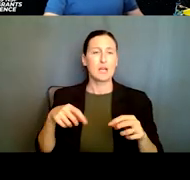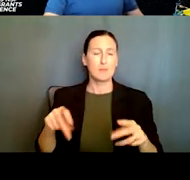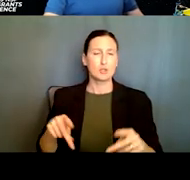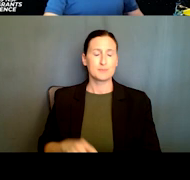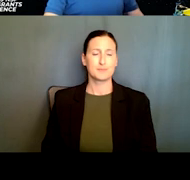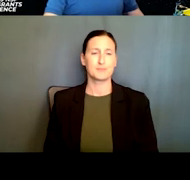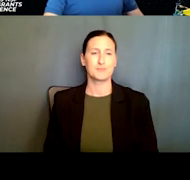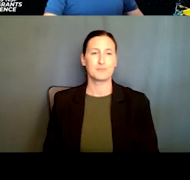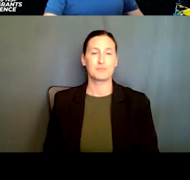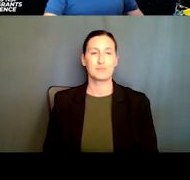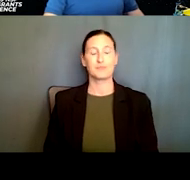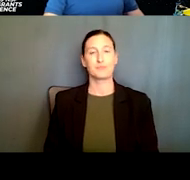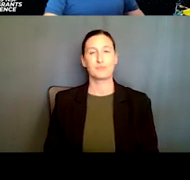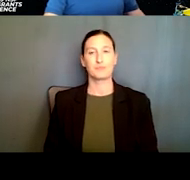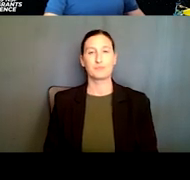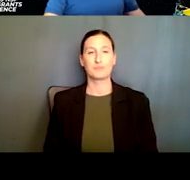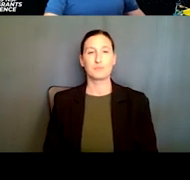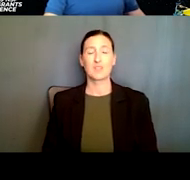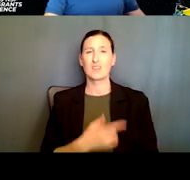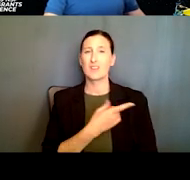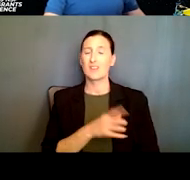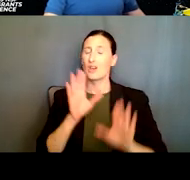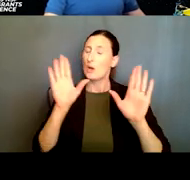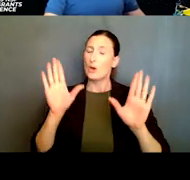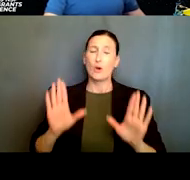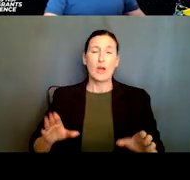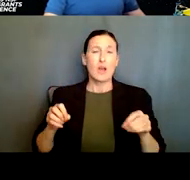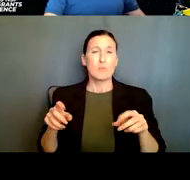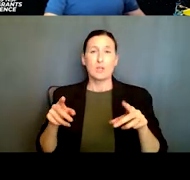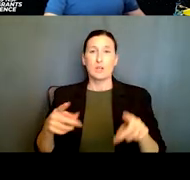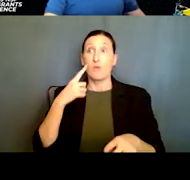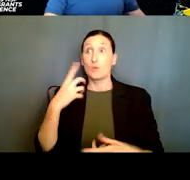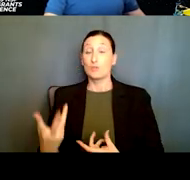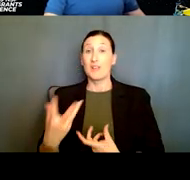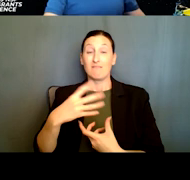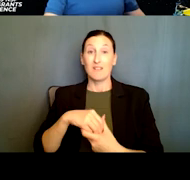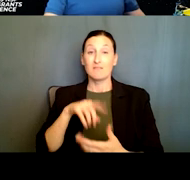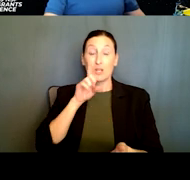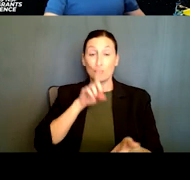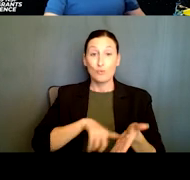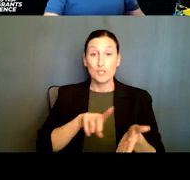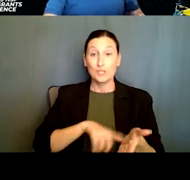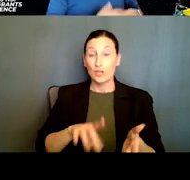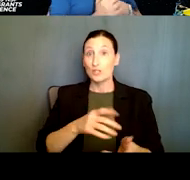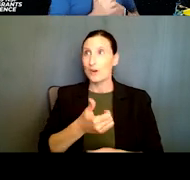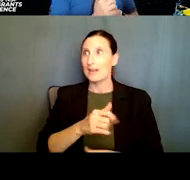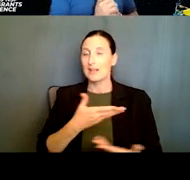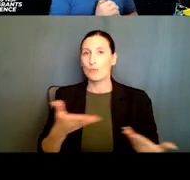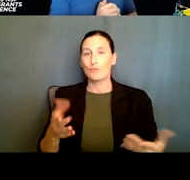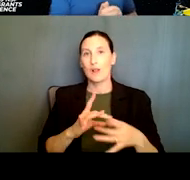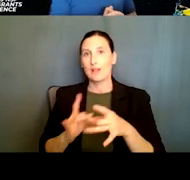Overall, this is a great opportunity to be involved in research in anything that is related to, uh,